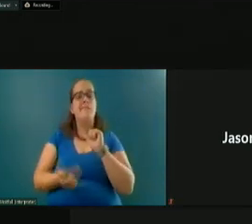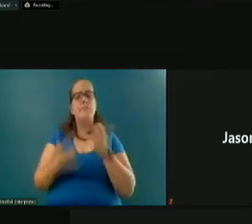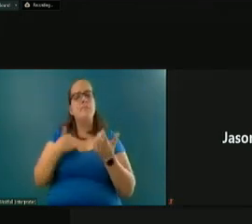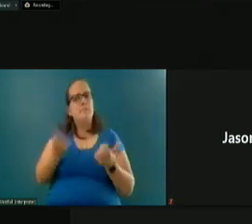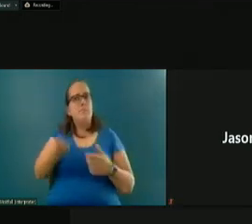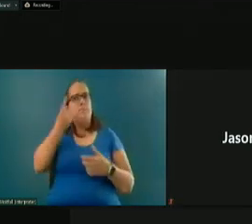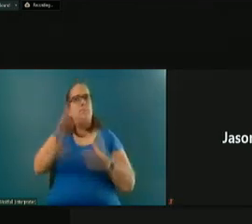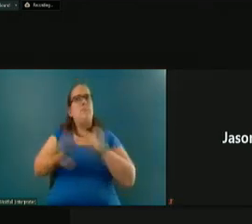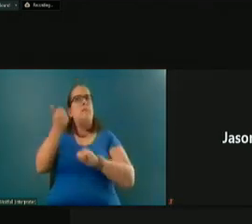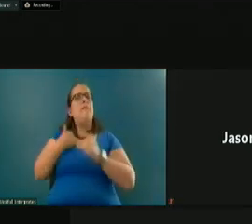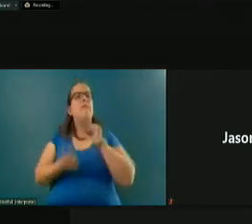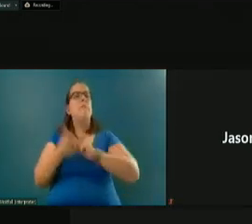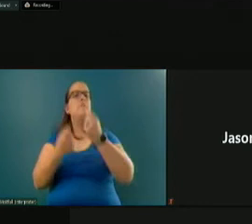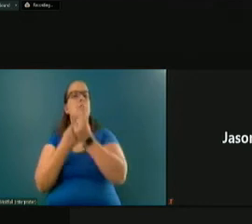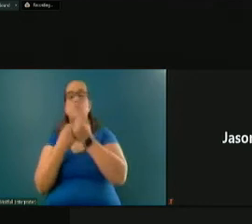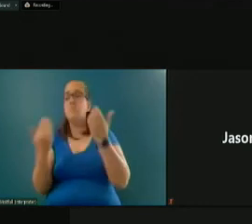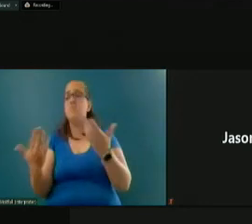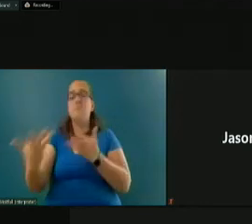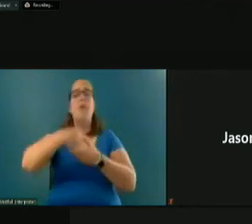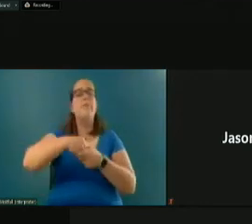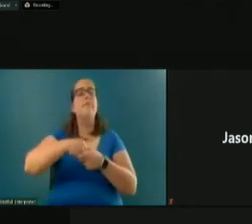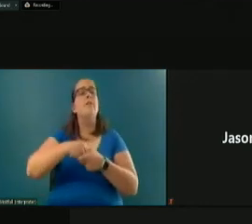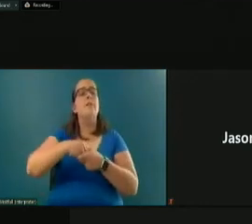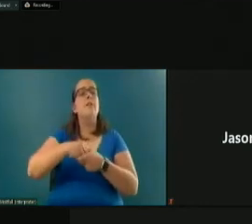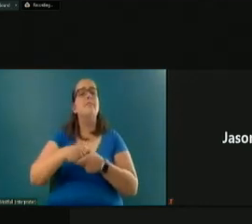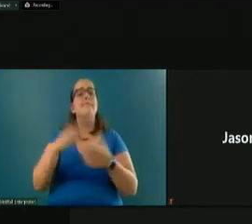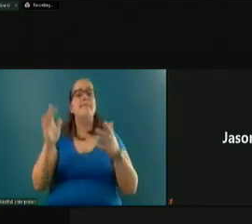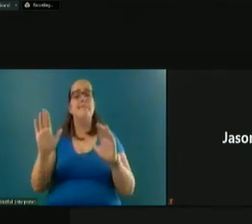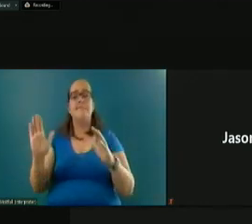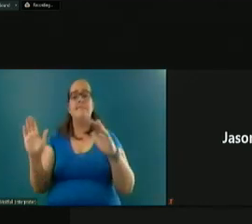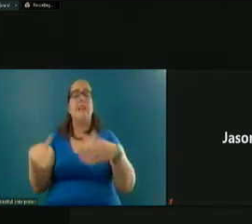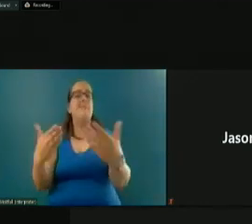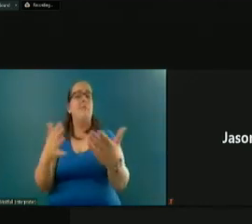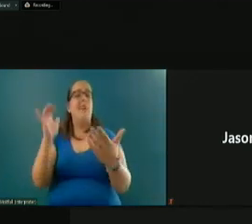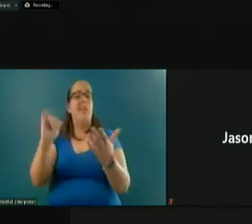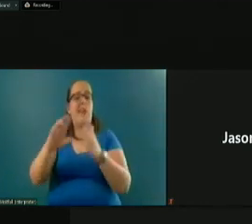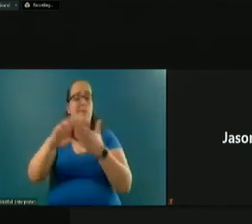we include in the work plan. And then we deliver those results. So,